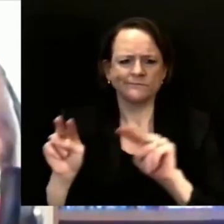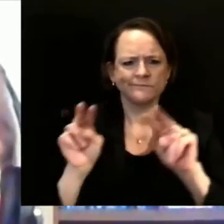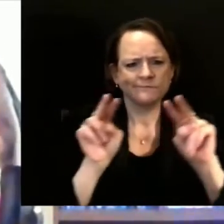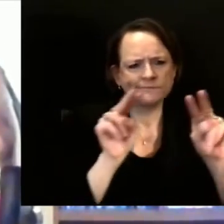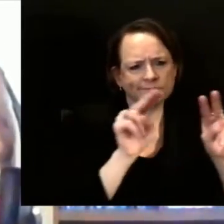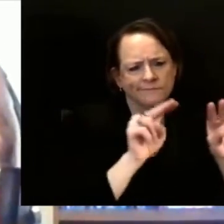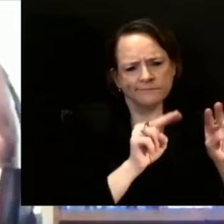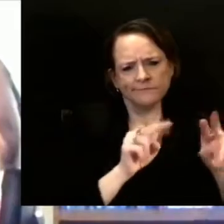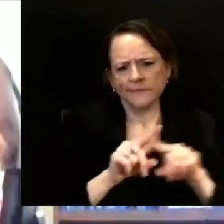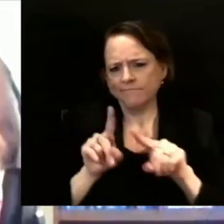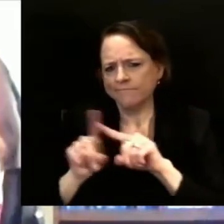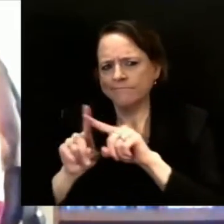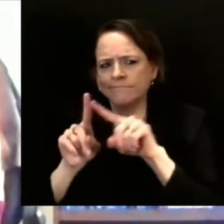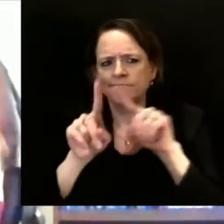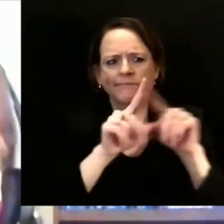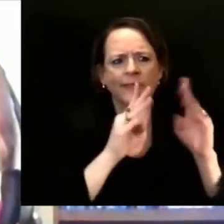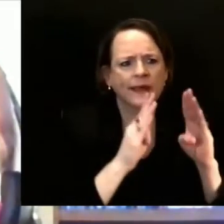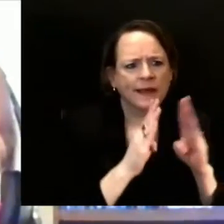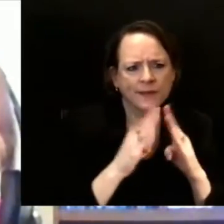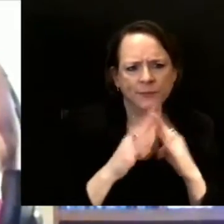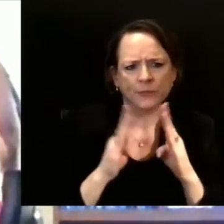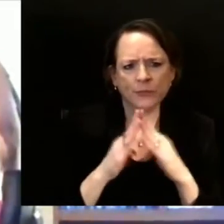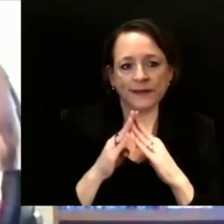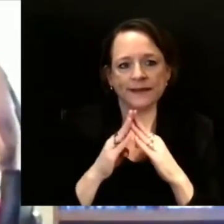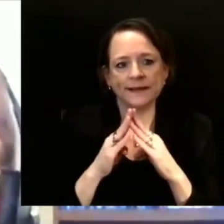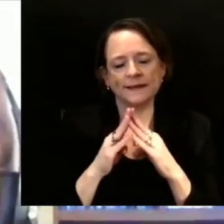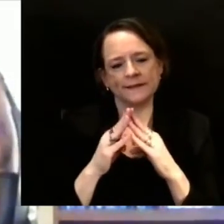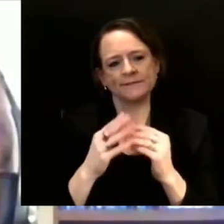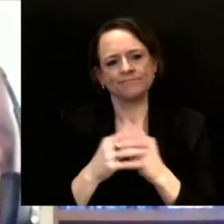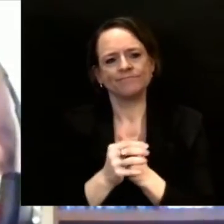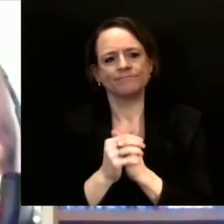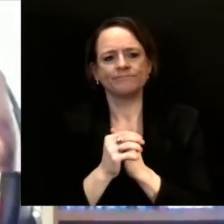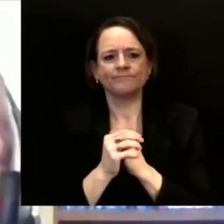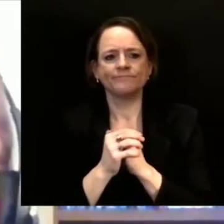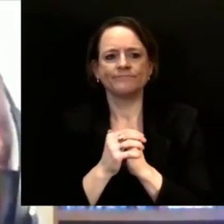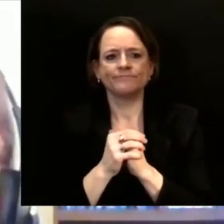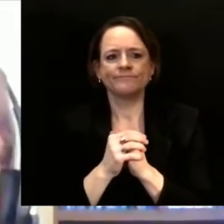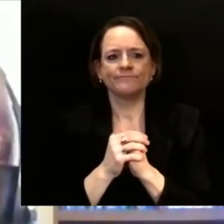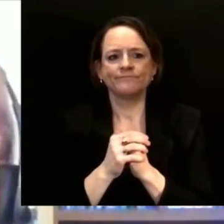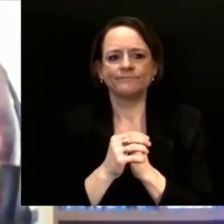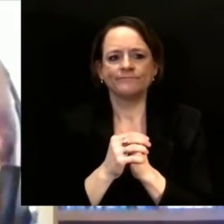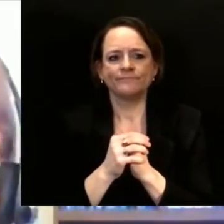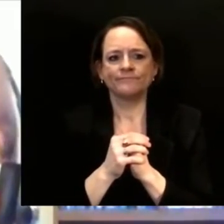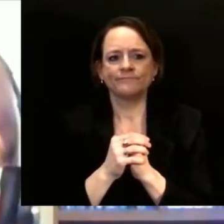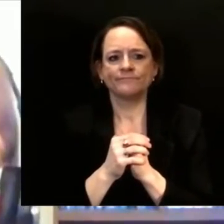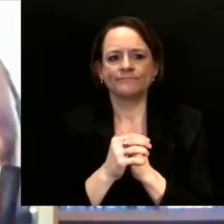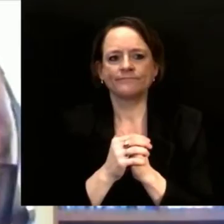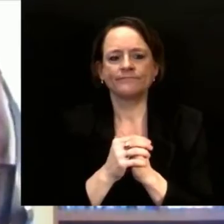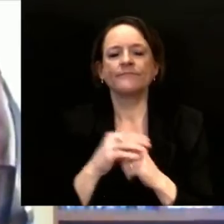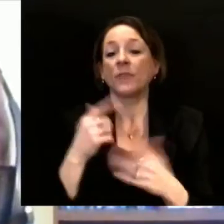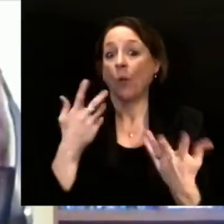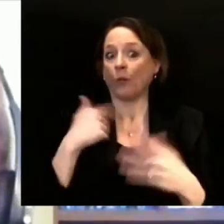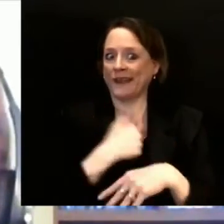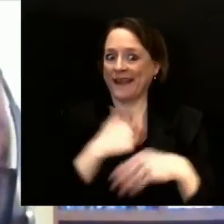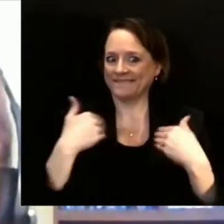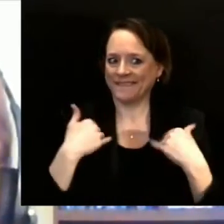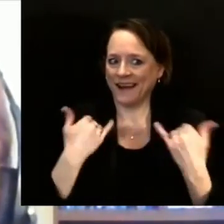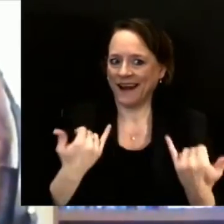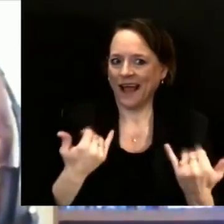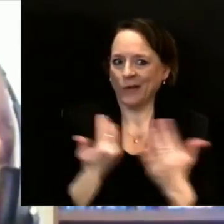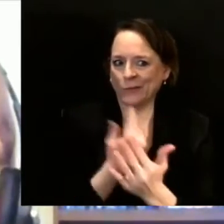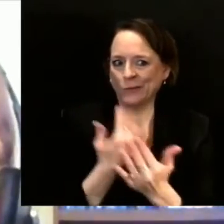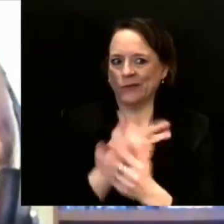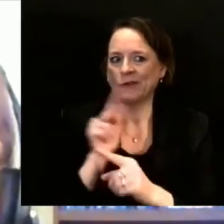is our new mobile vaccination teams that we just launched last week. And this is very similar to the testing